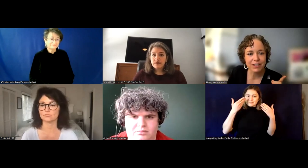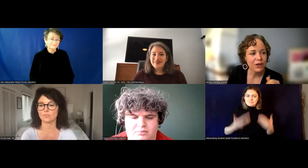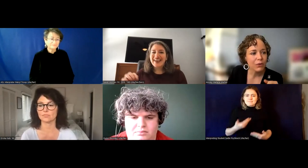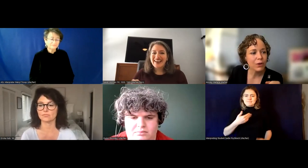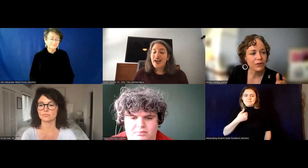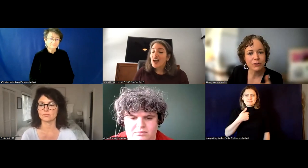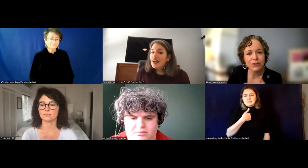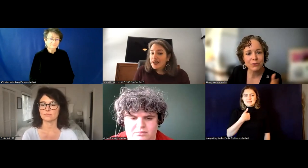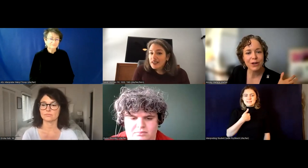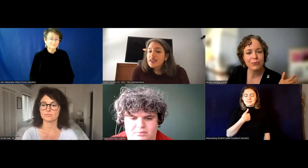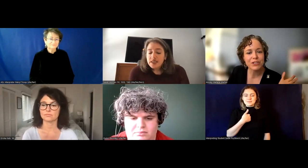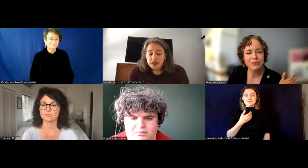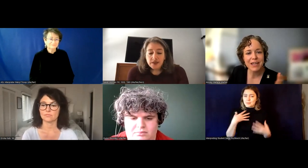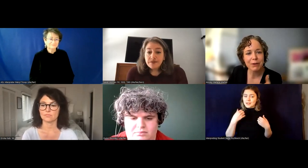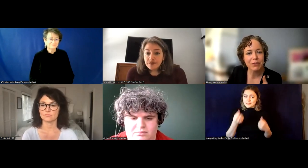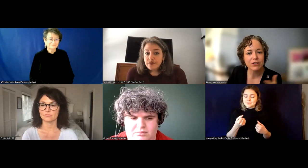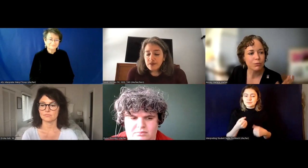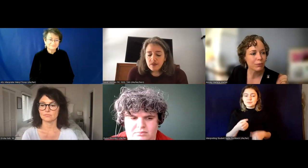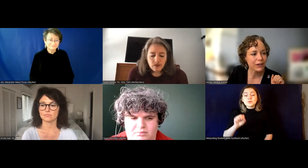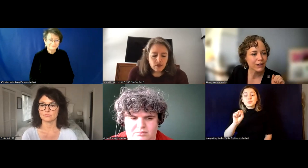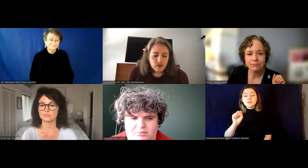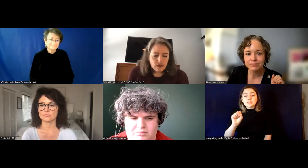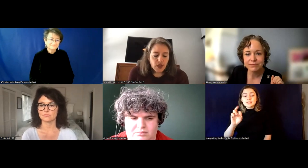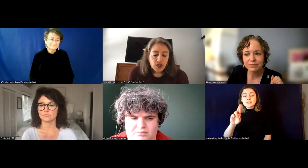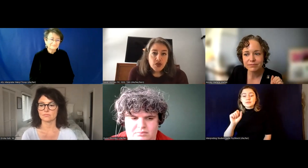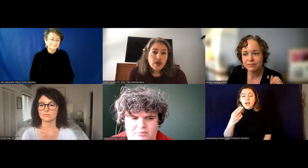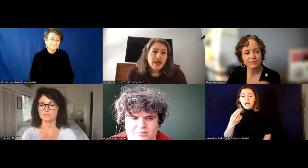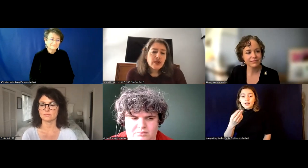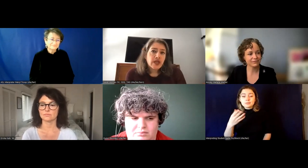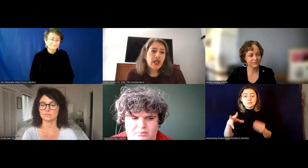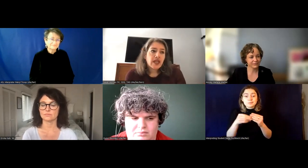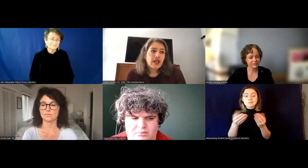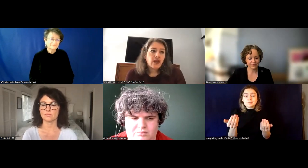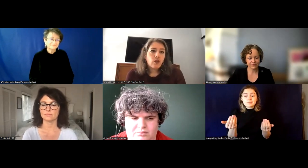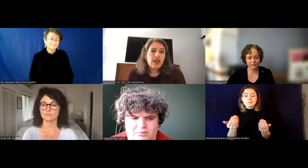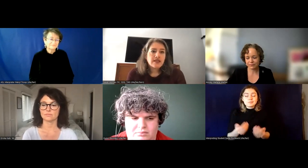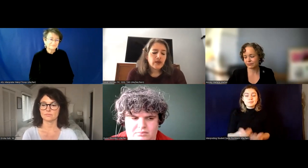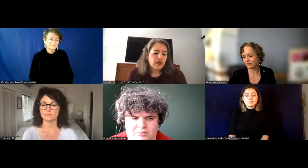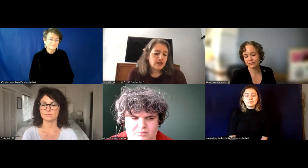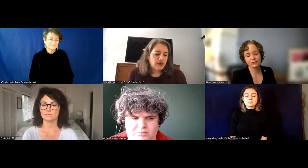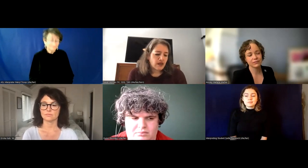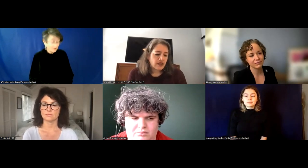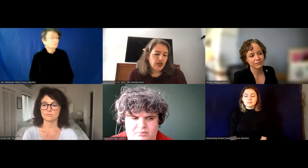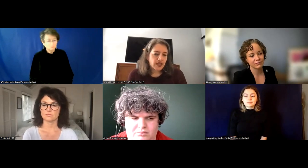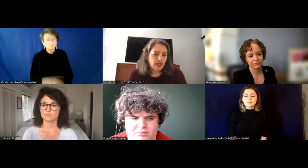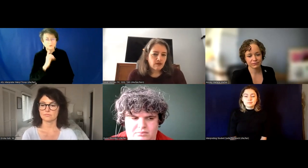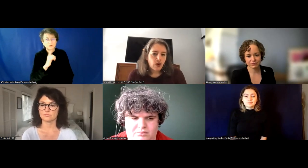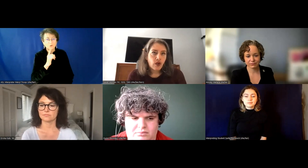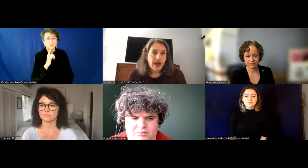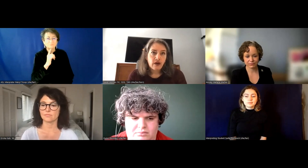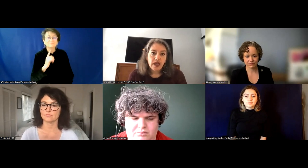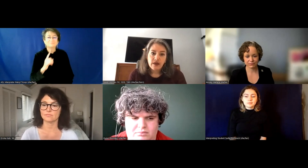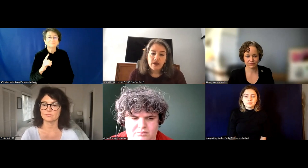unmuted. What else would you, would you say about this issue more broadly? Sure. Absolutely. And it, you know, I think one of the things that we are, uh, trying to